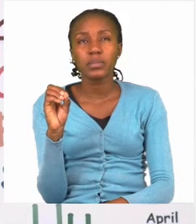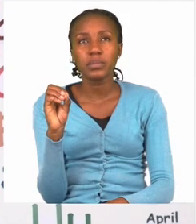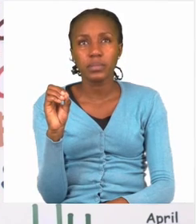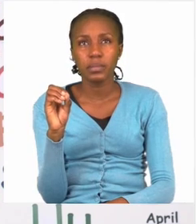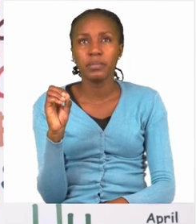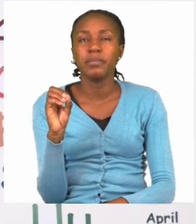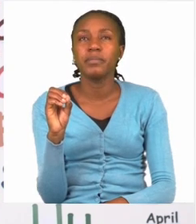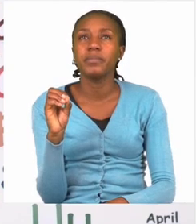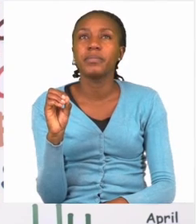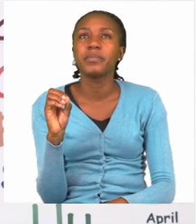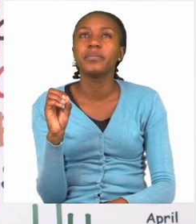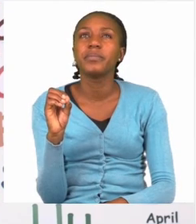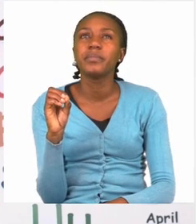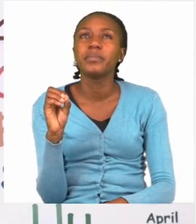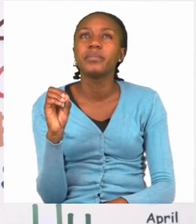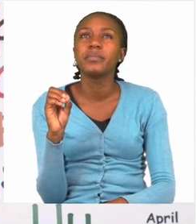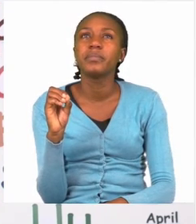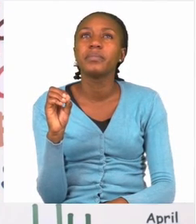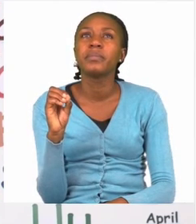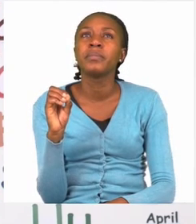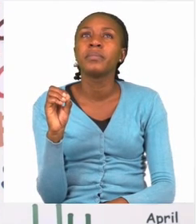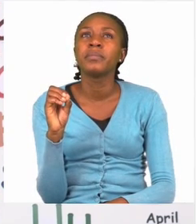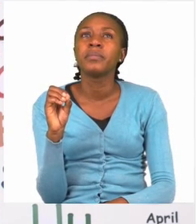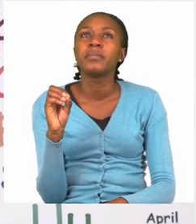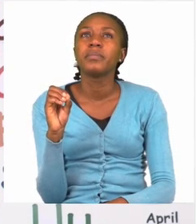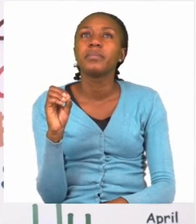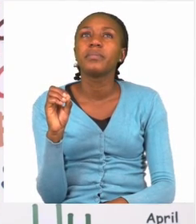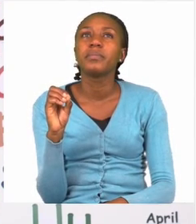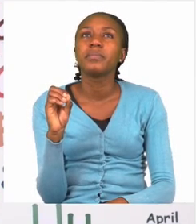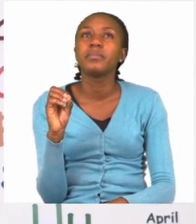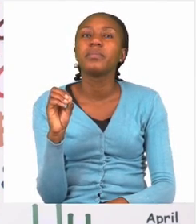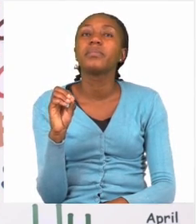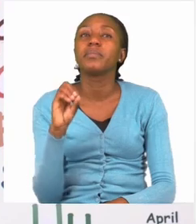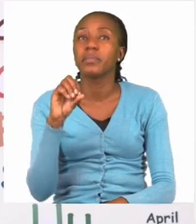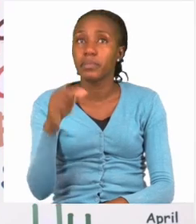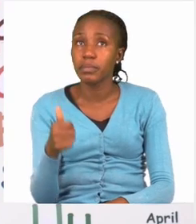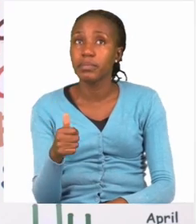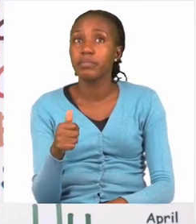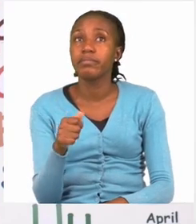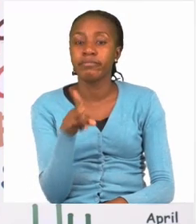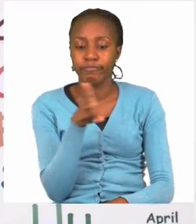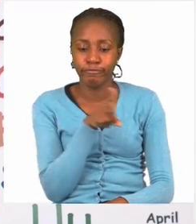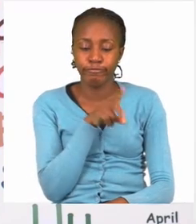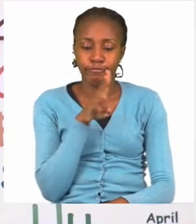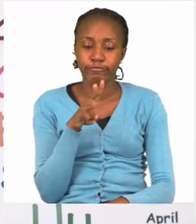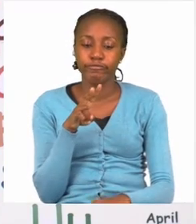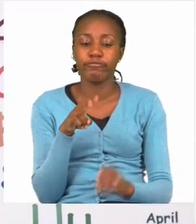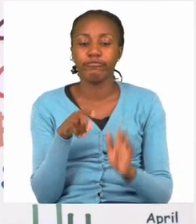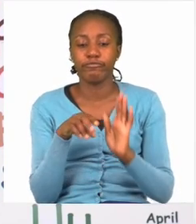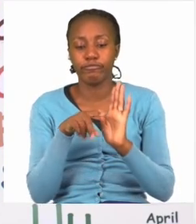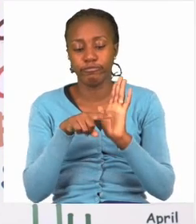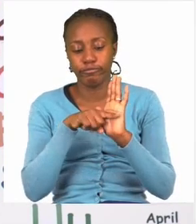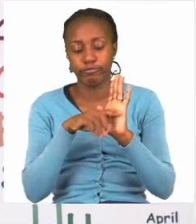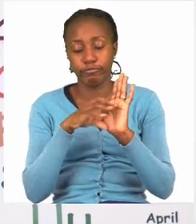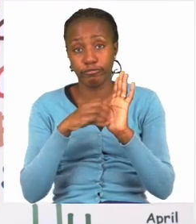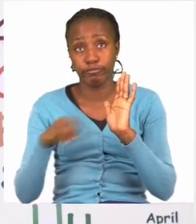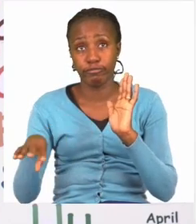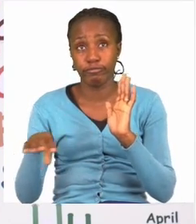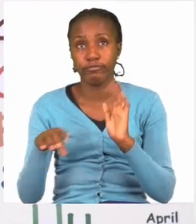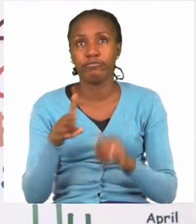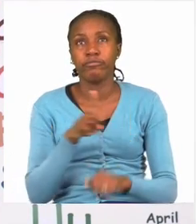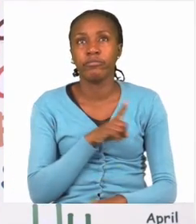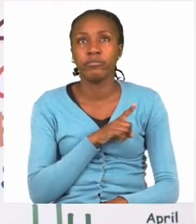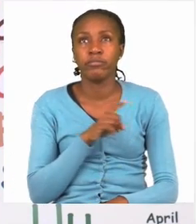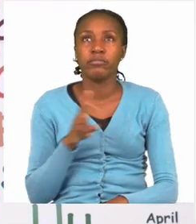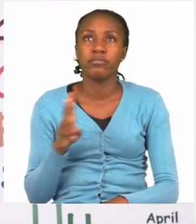10 more than 12 and 10 less than 12. So for the first